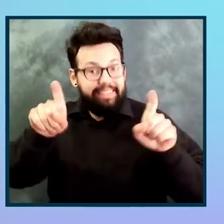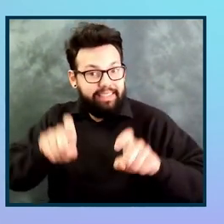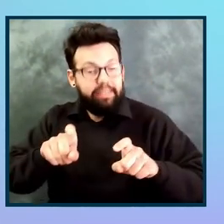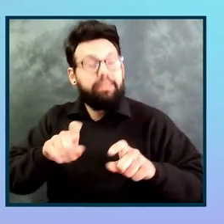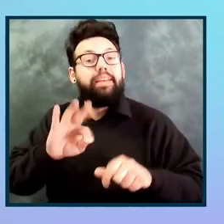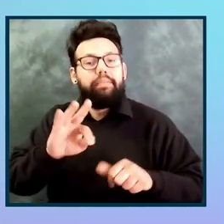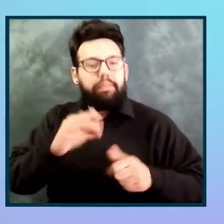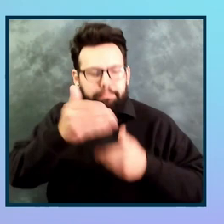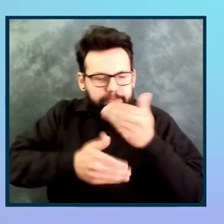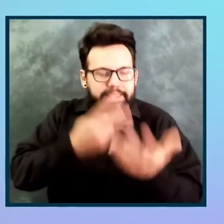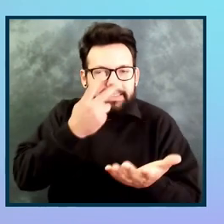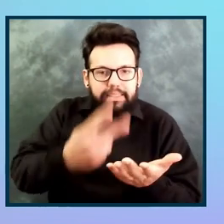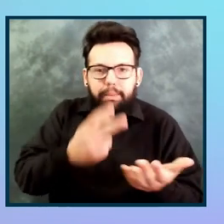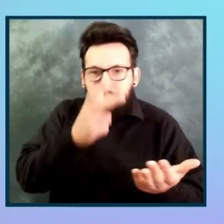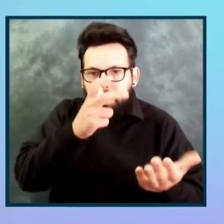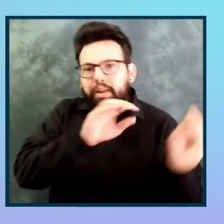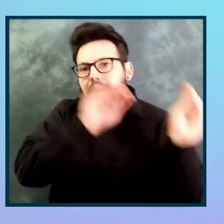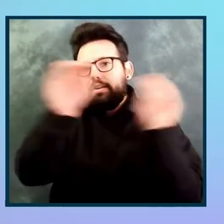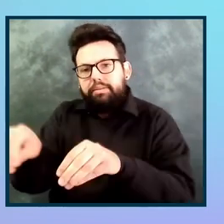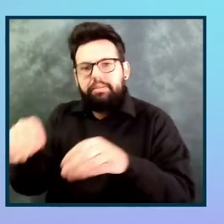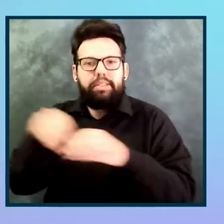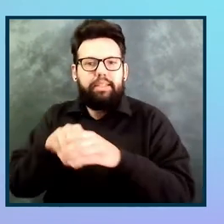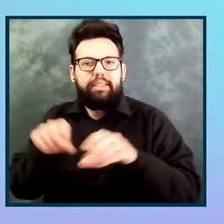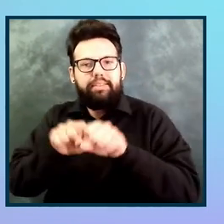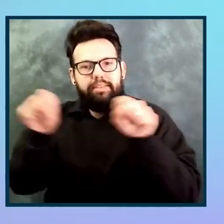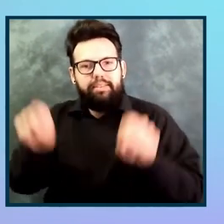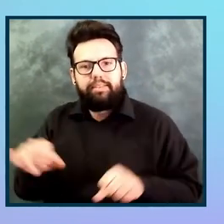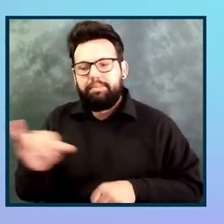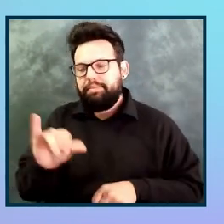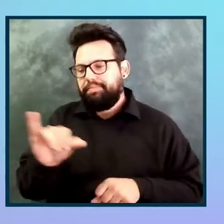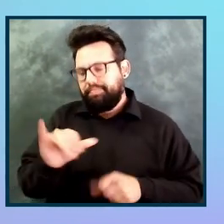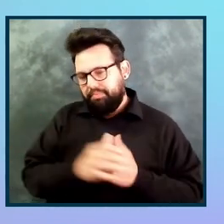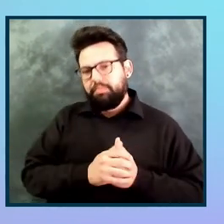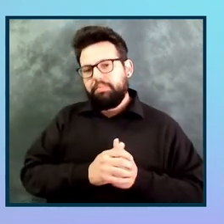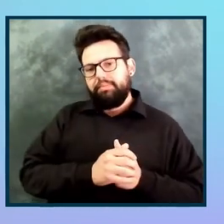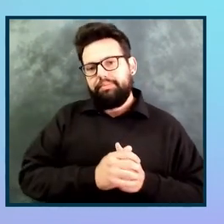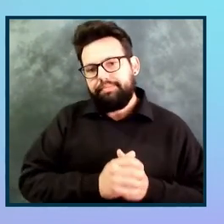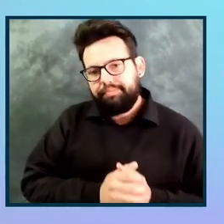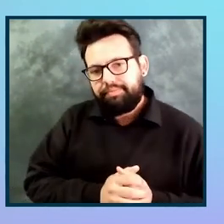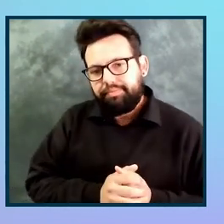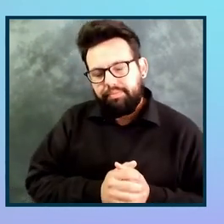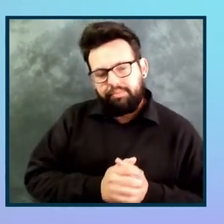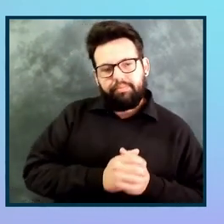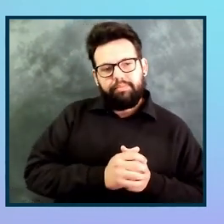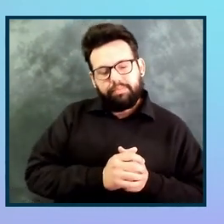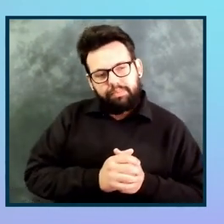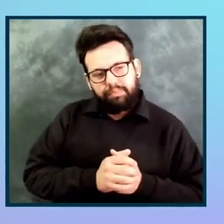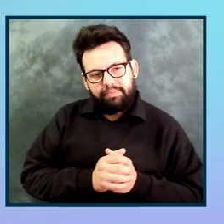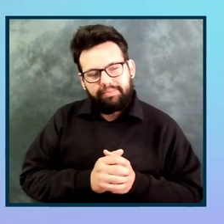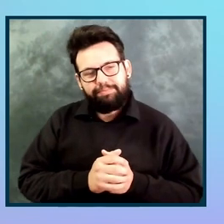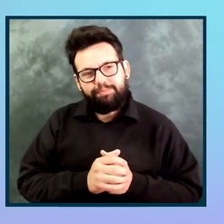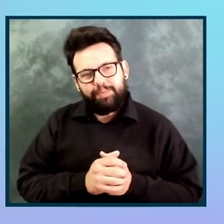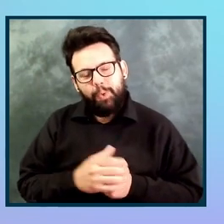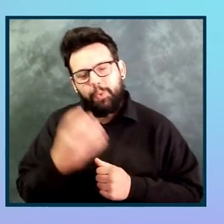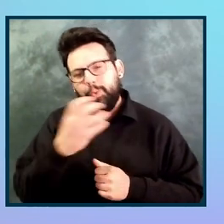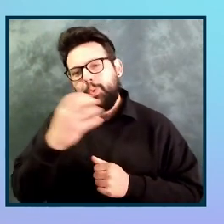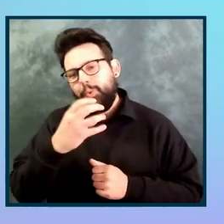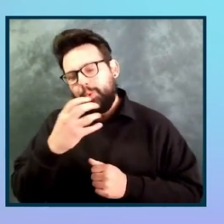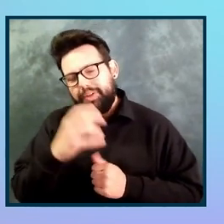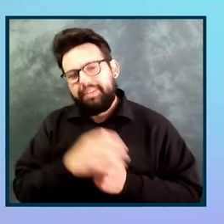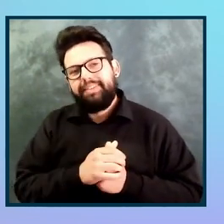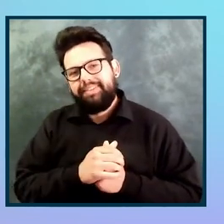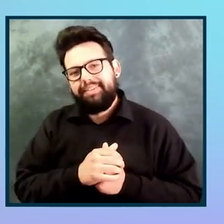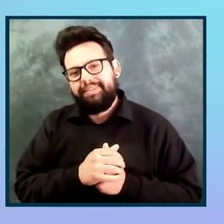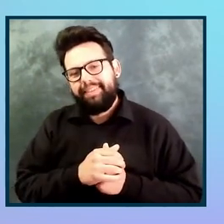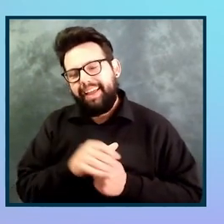Jira. And it's, I will say, a true test of your trust in another organization